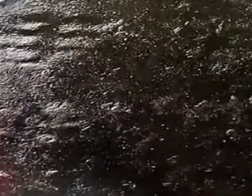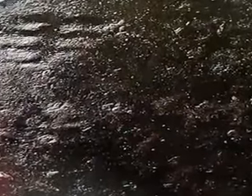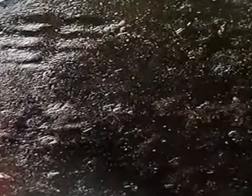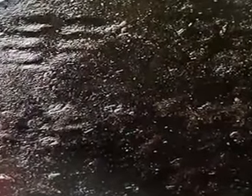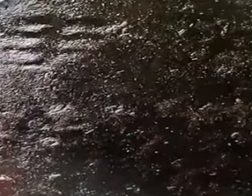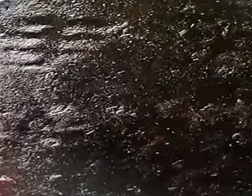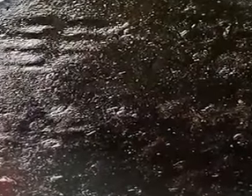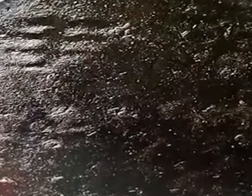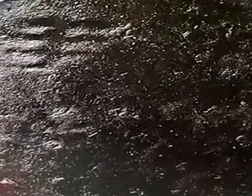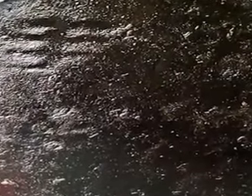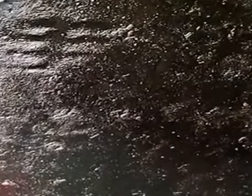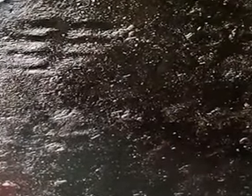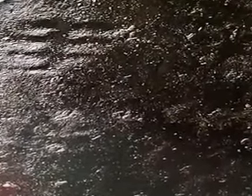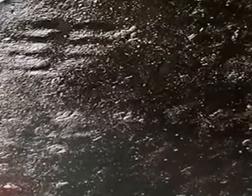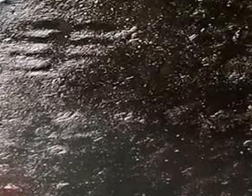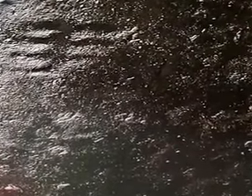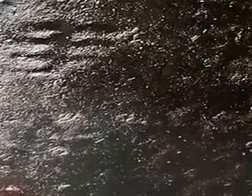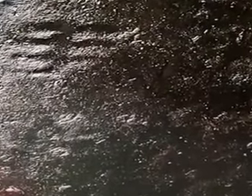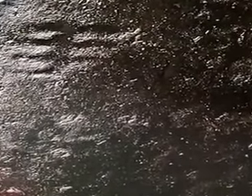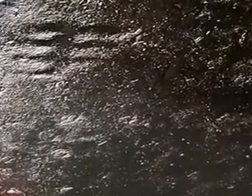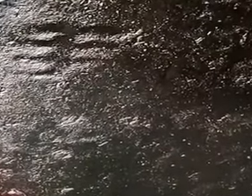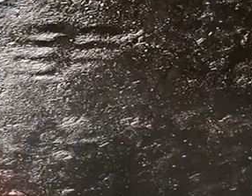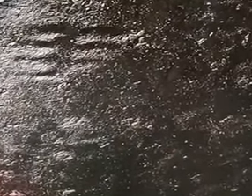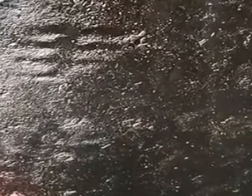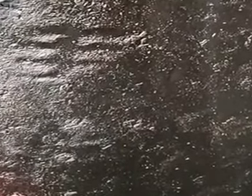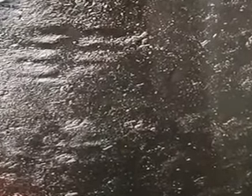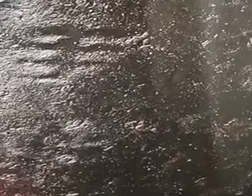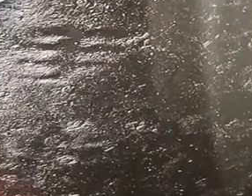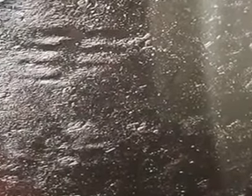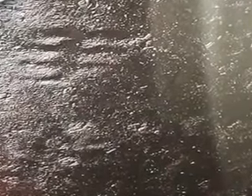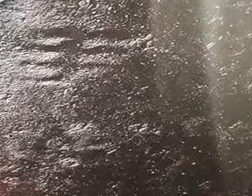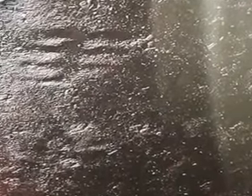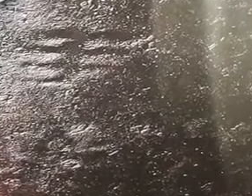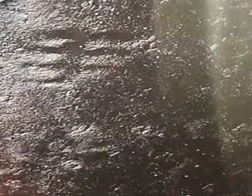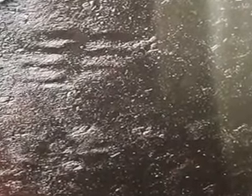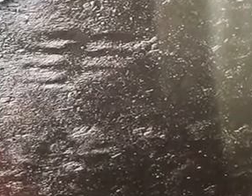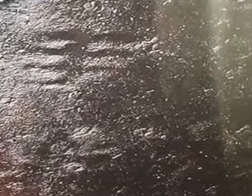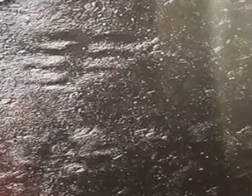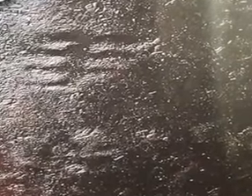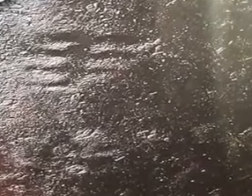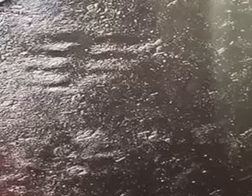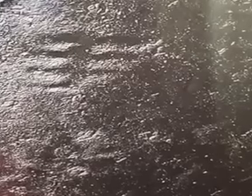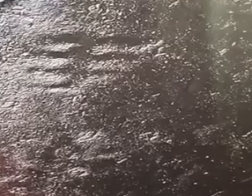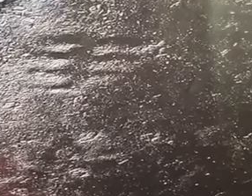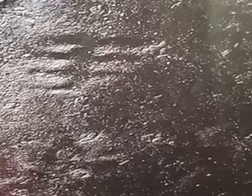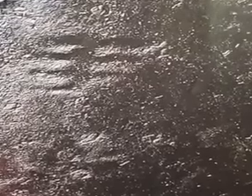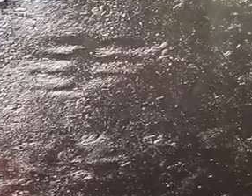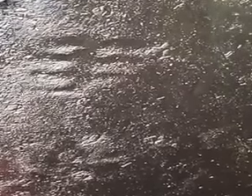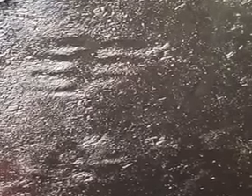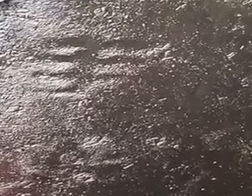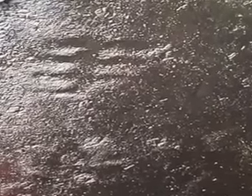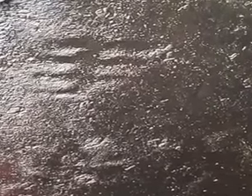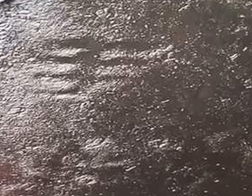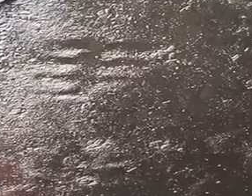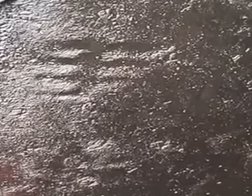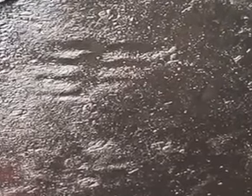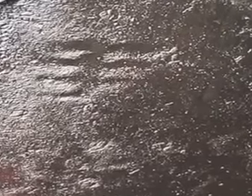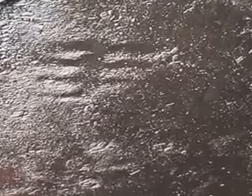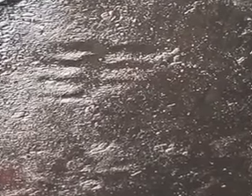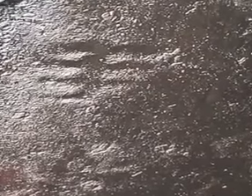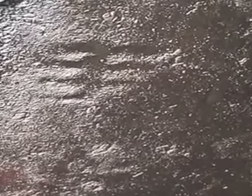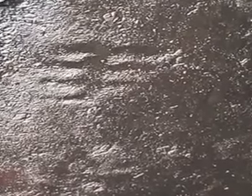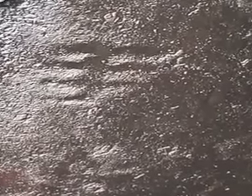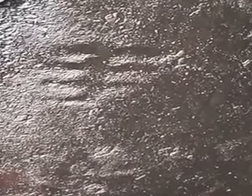simoy ng dapit hapong sinag